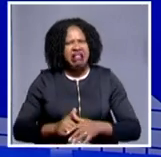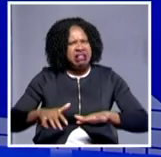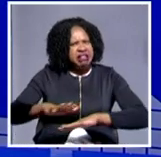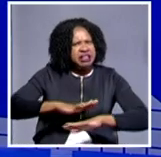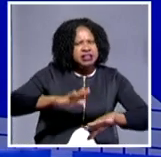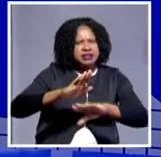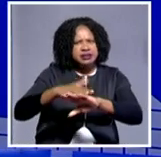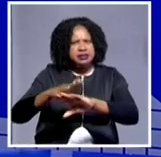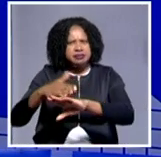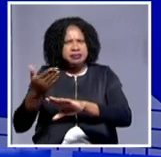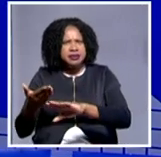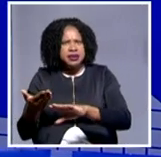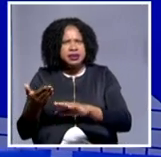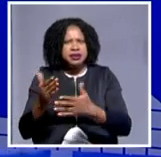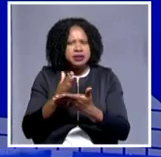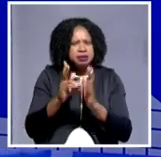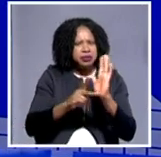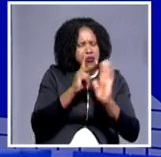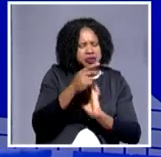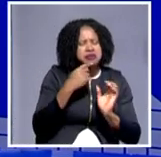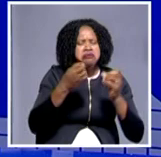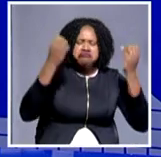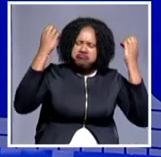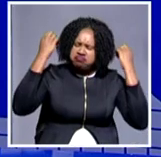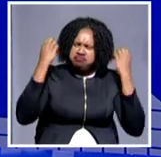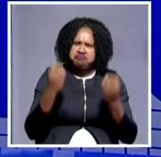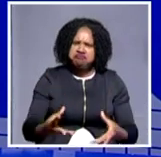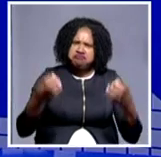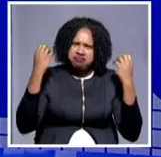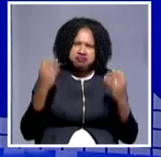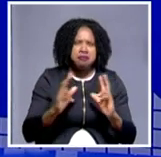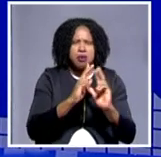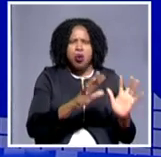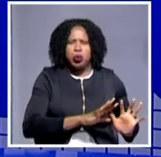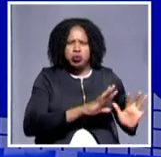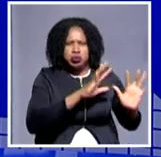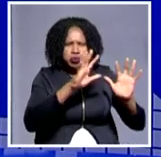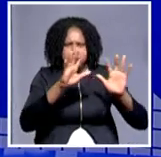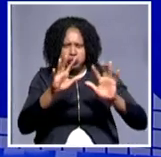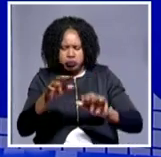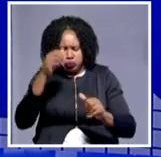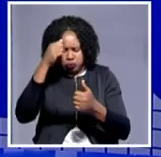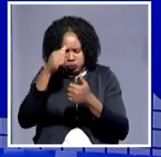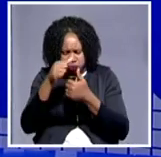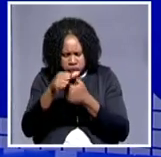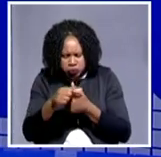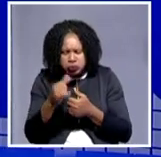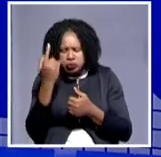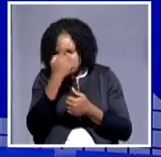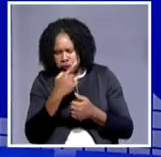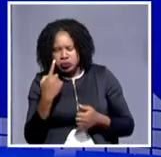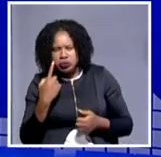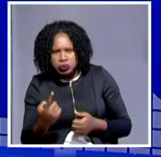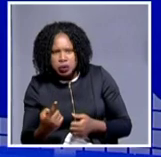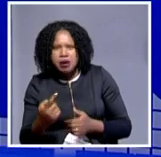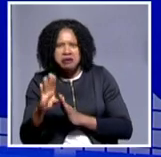right now? As we saw in some reports, thousands of people came to the memorial and, of course, also at the funeral. There's also going to be a lot of people. But can you